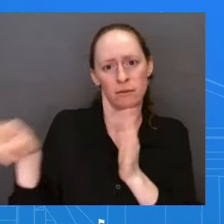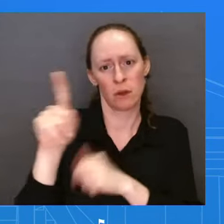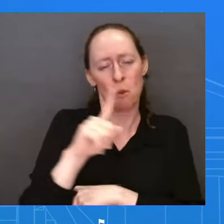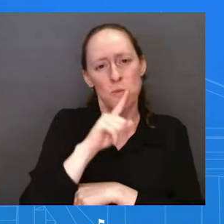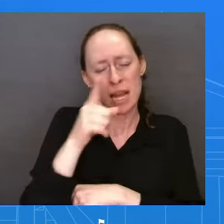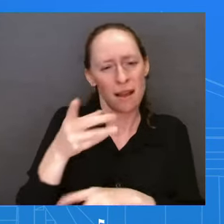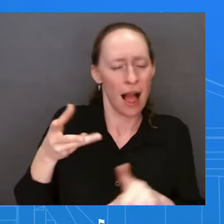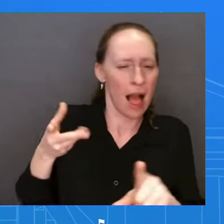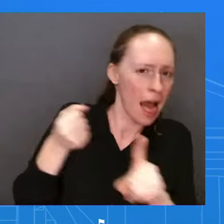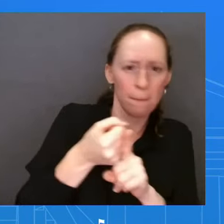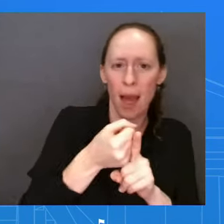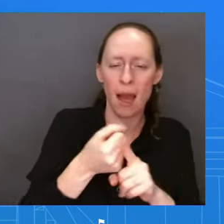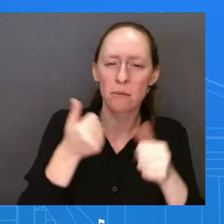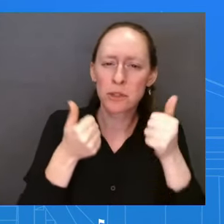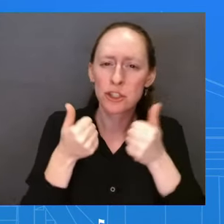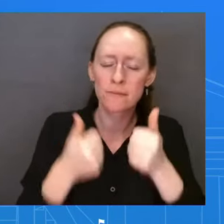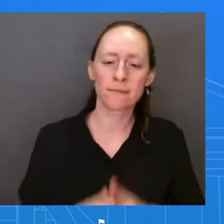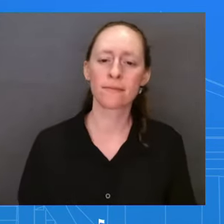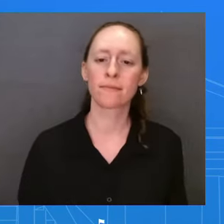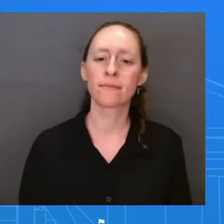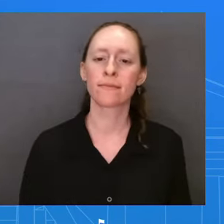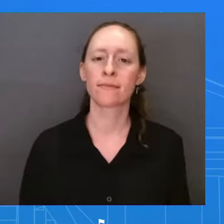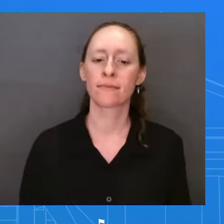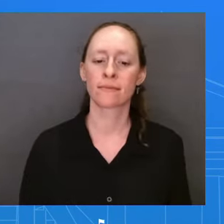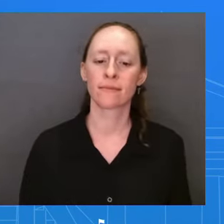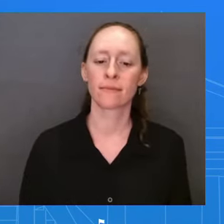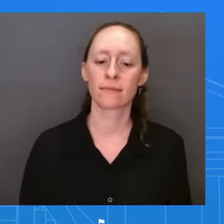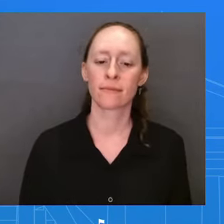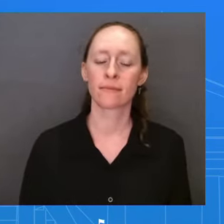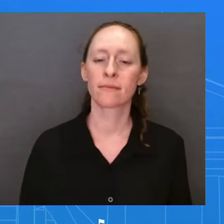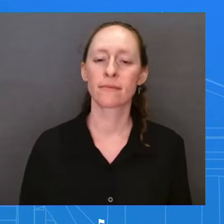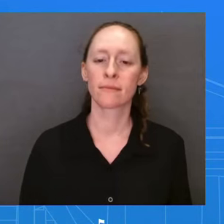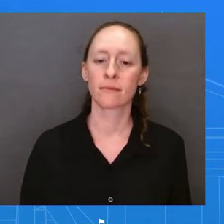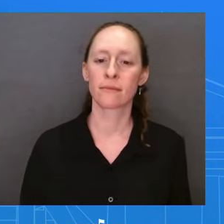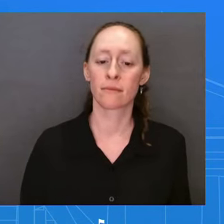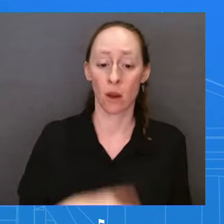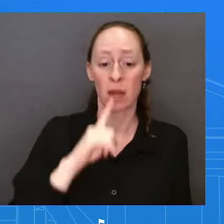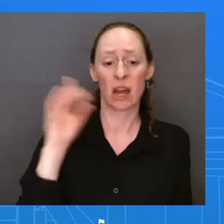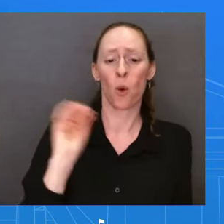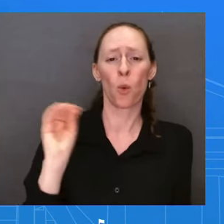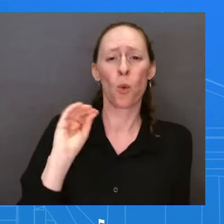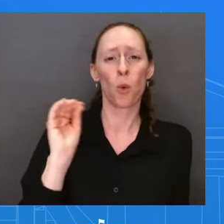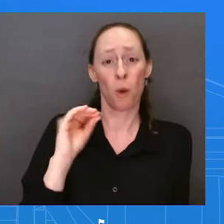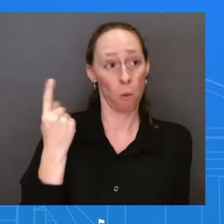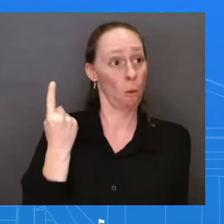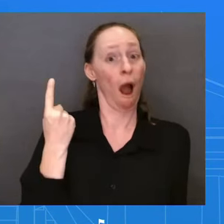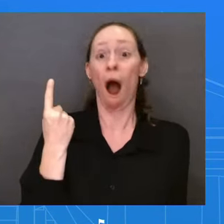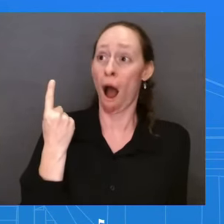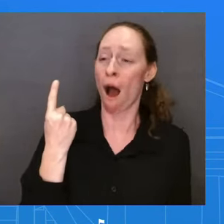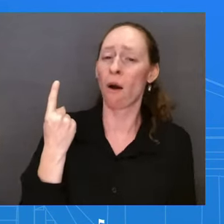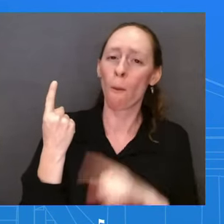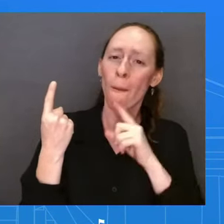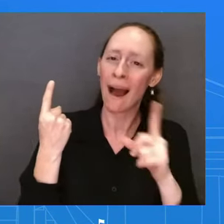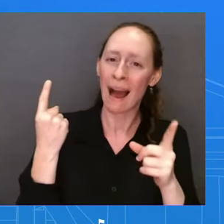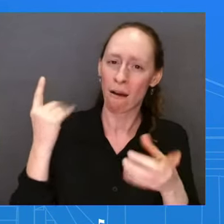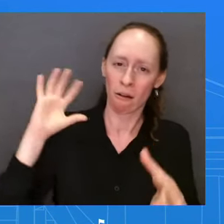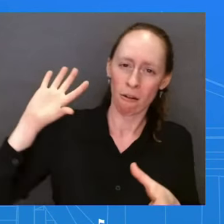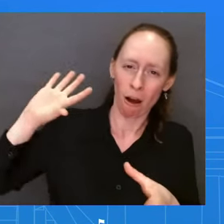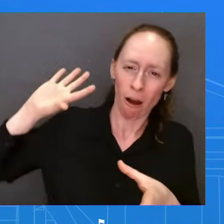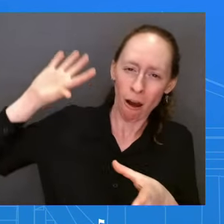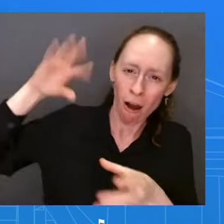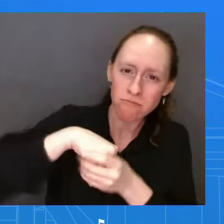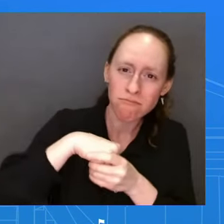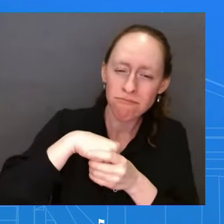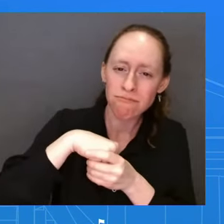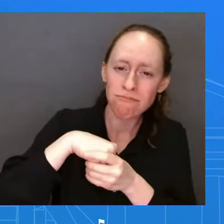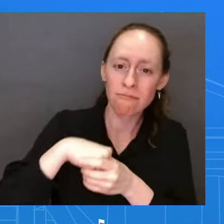policies, the four historic pieces of legislation that he's passed, along with a slew